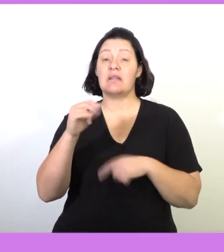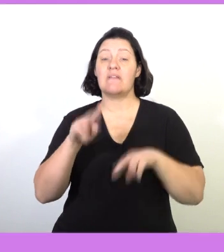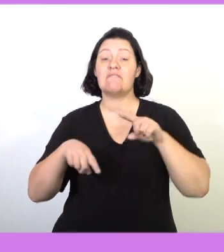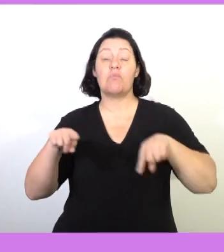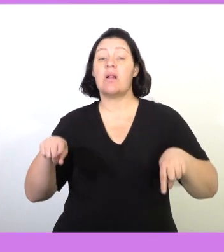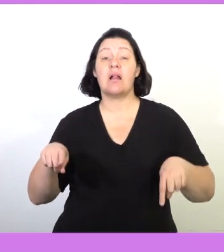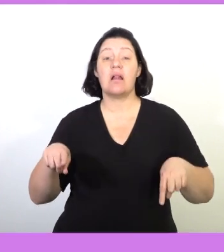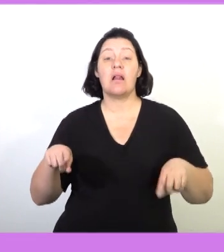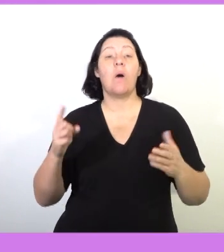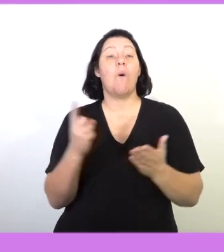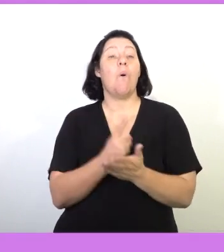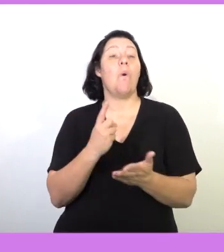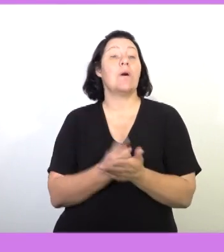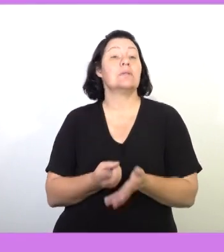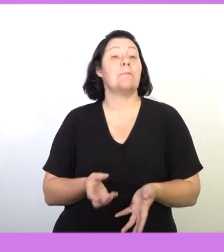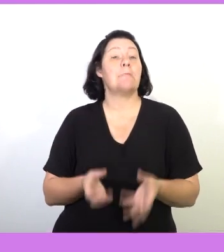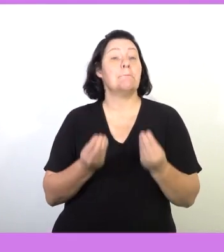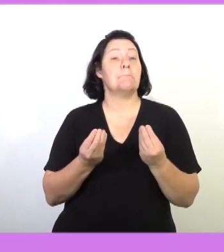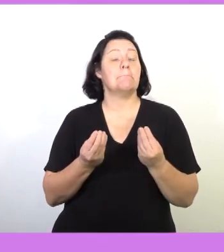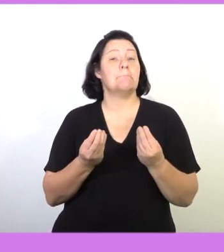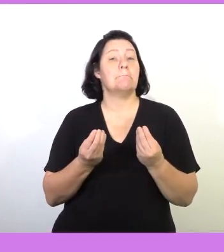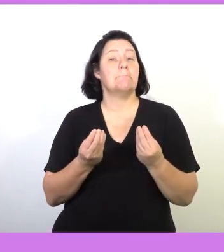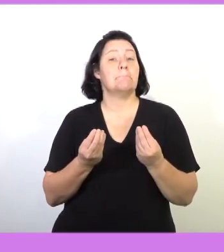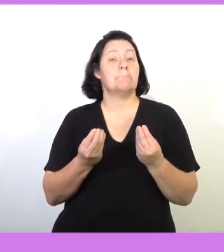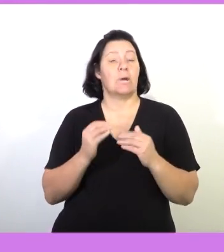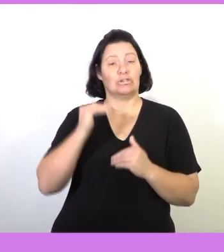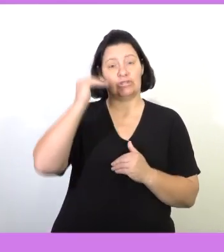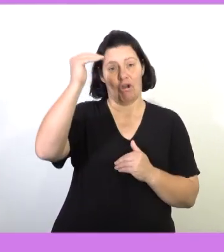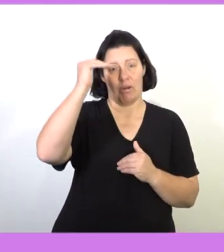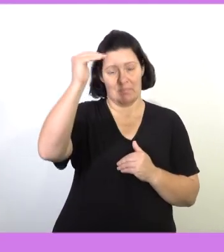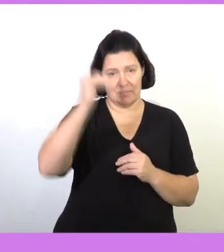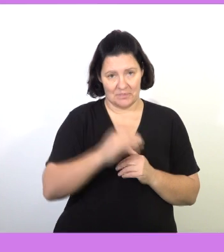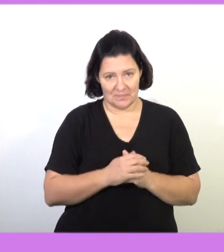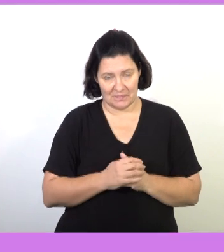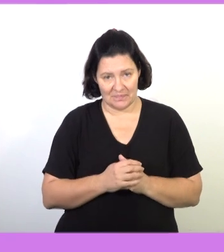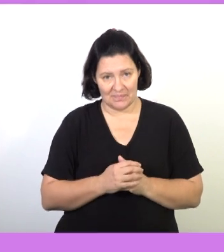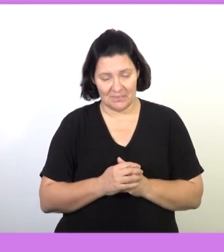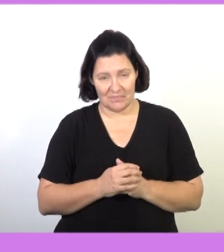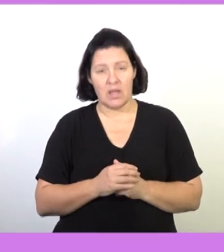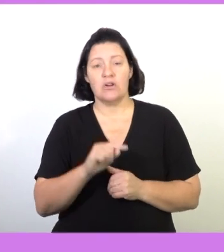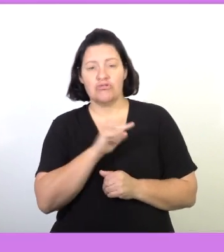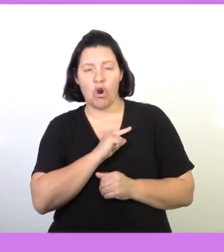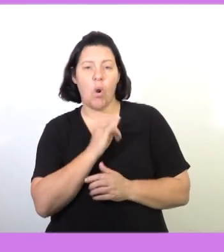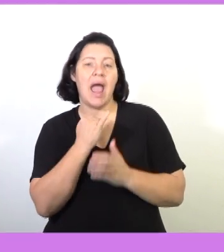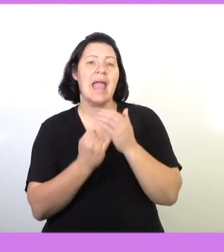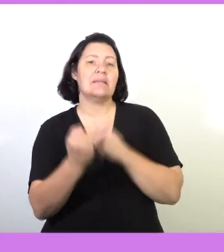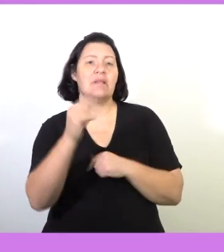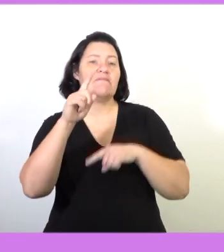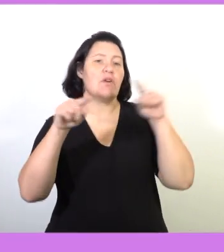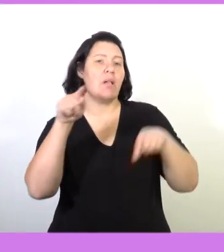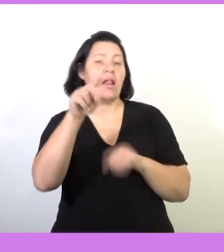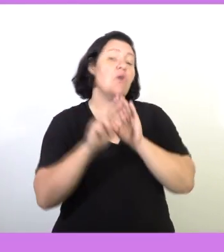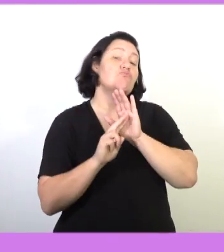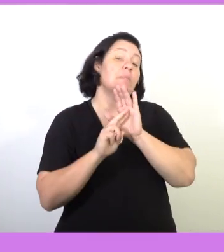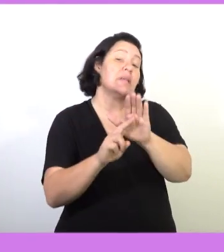variable is always located at the top part of the table. Therefore, in this case our independent variable